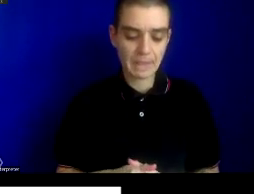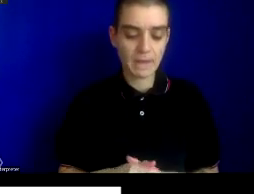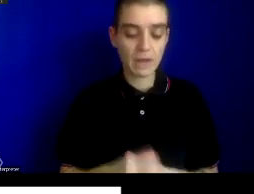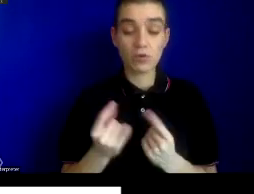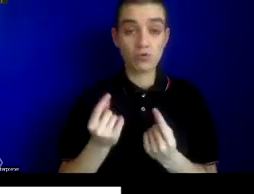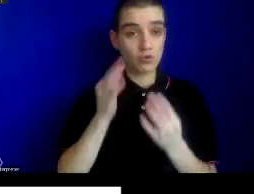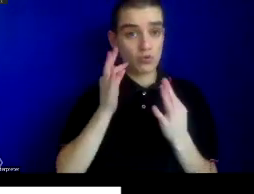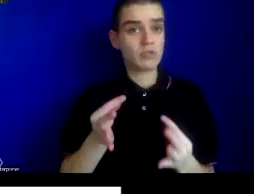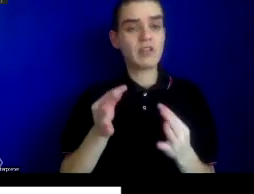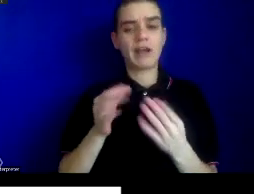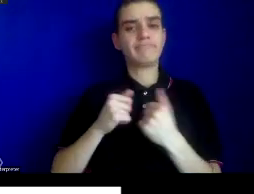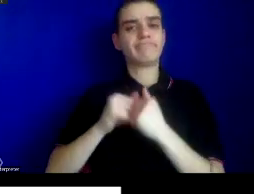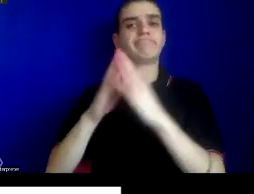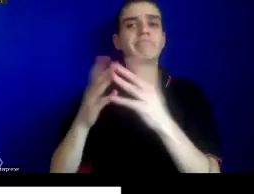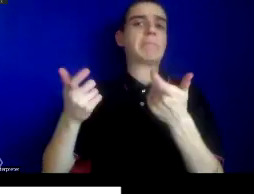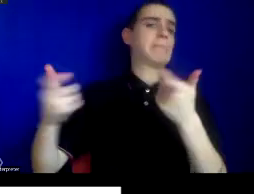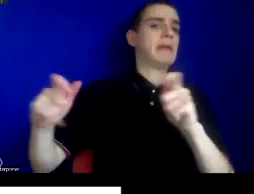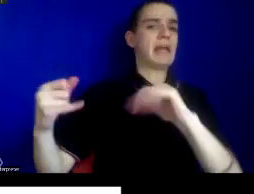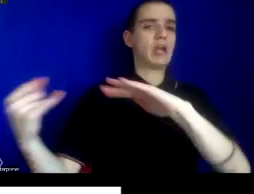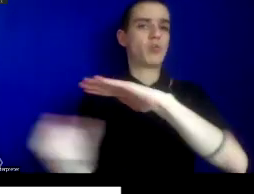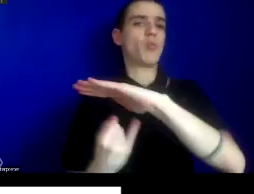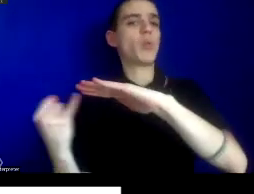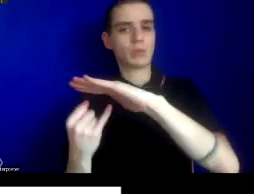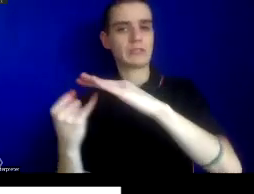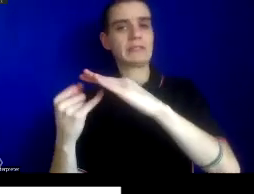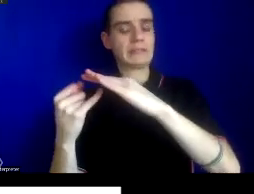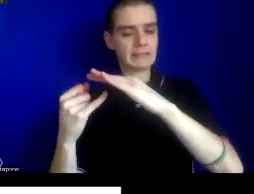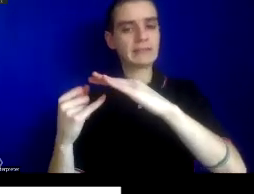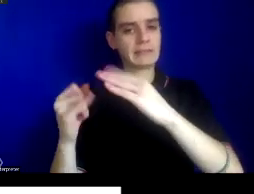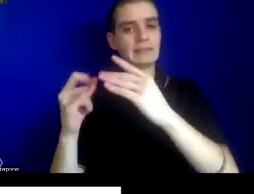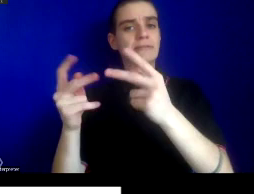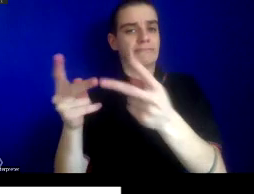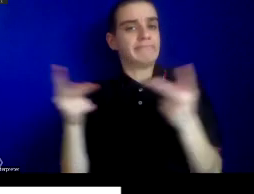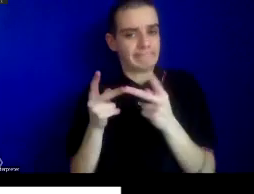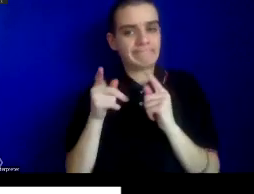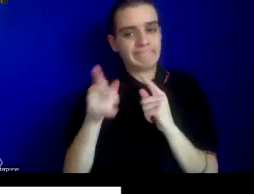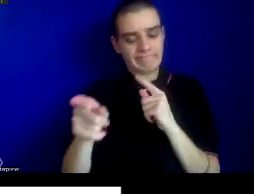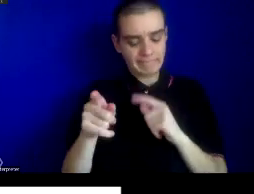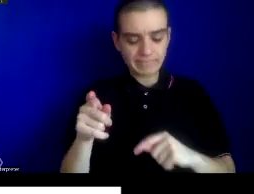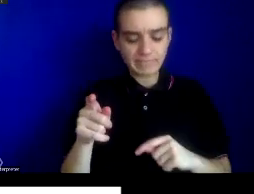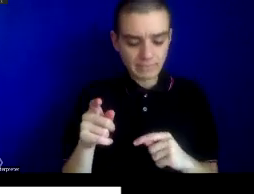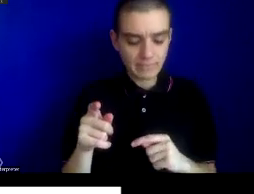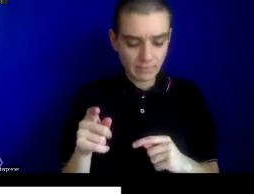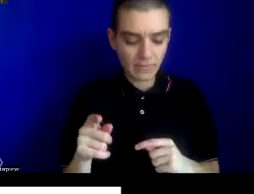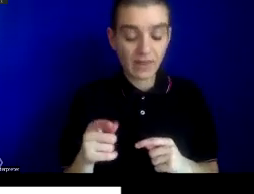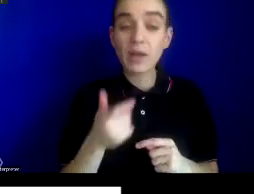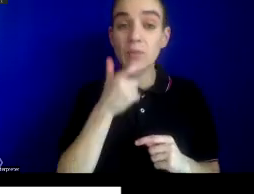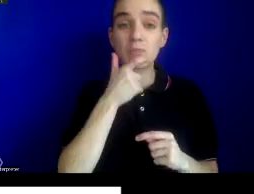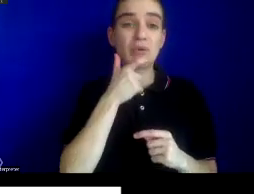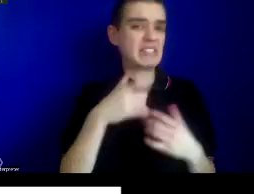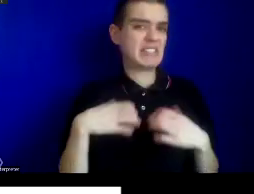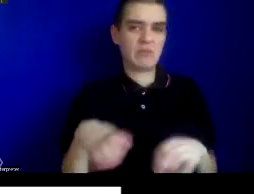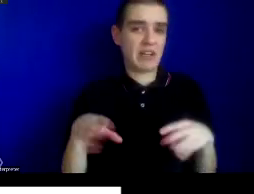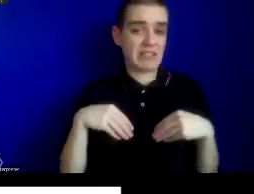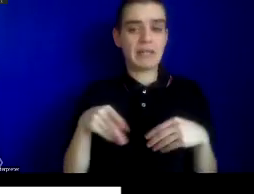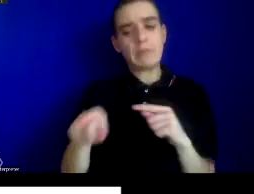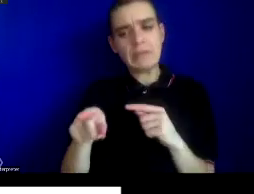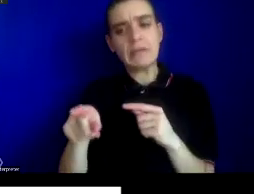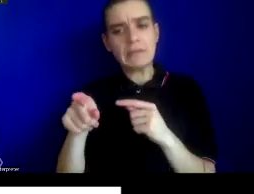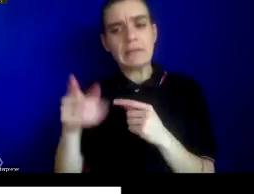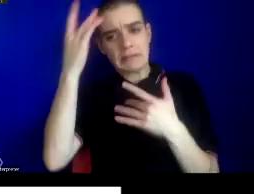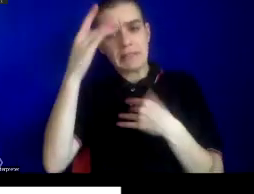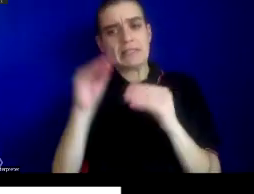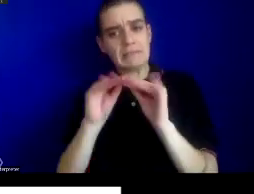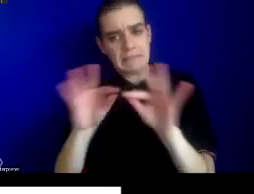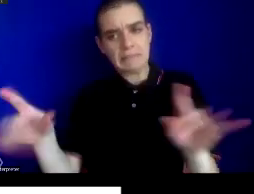facilities in the Red Sea. Britain maintained a reticence to accept the cholera was emanating from its Indian colony, but accepted in the late